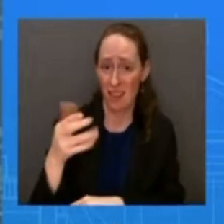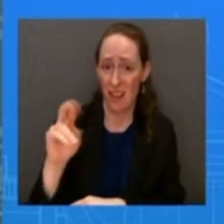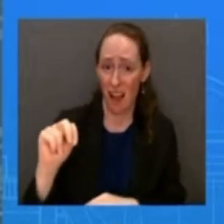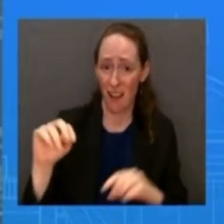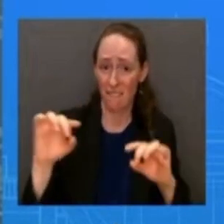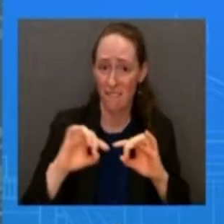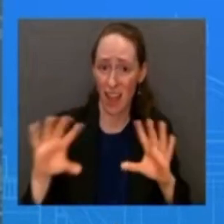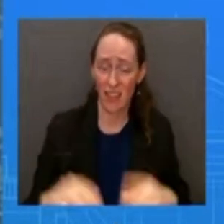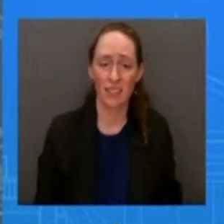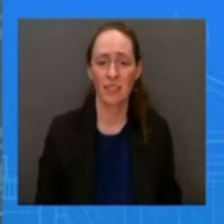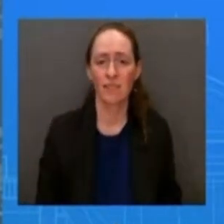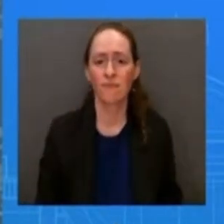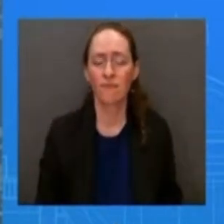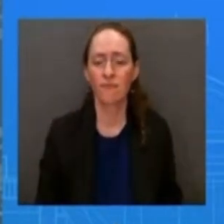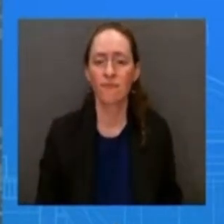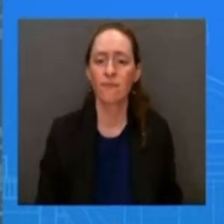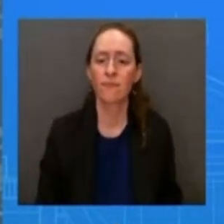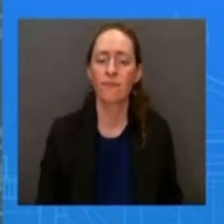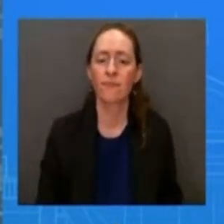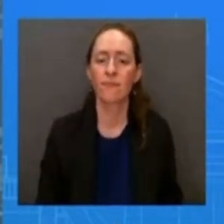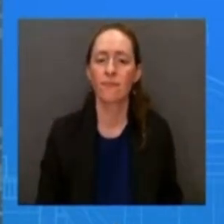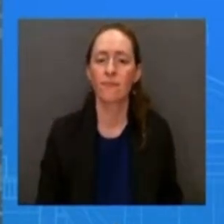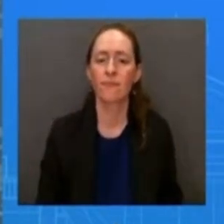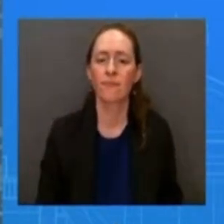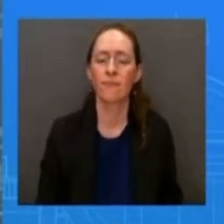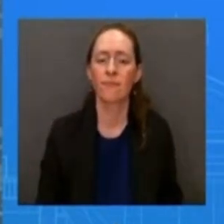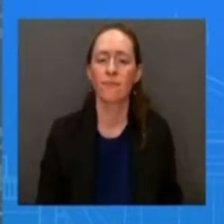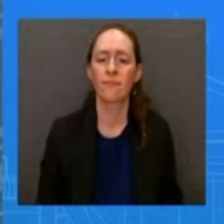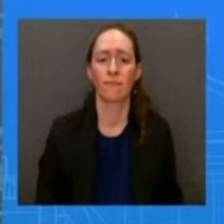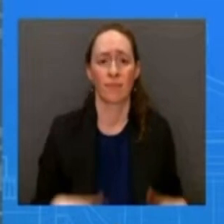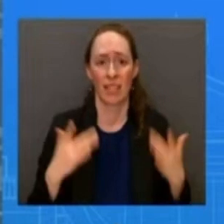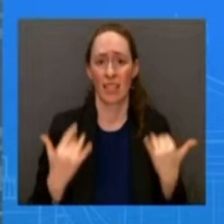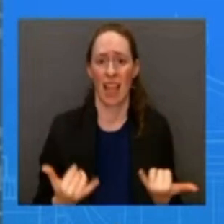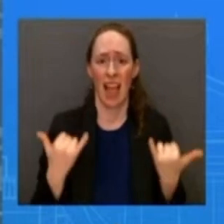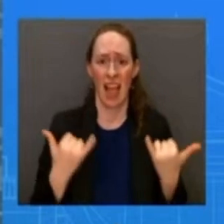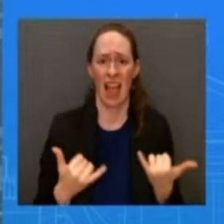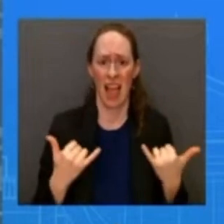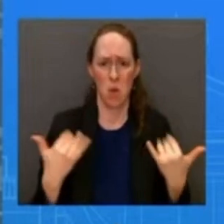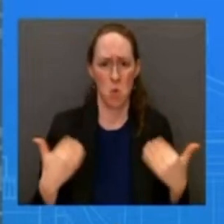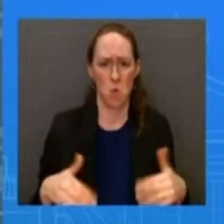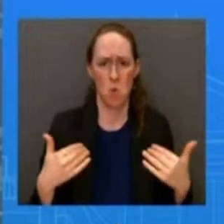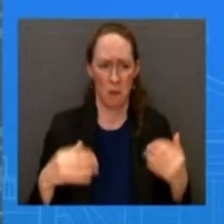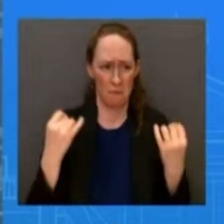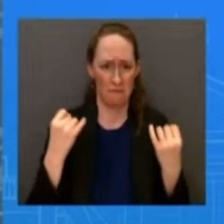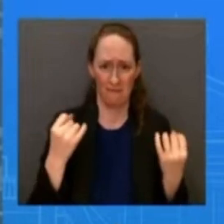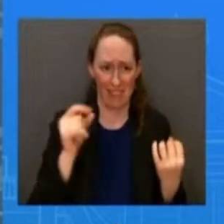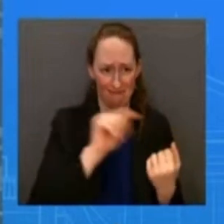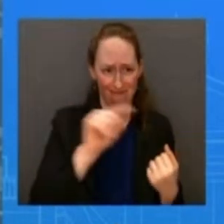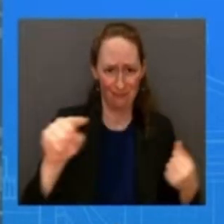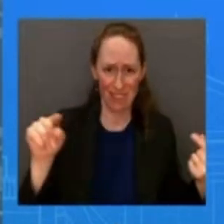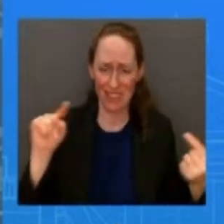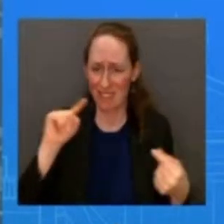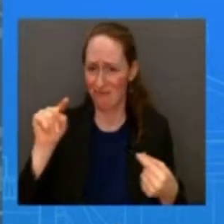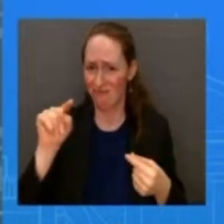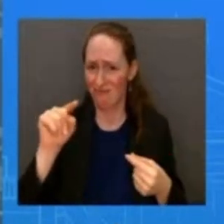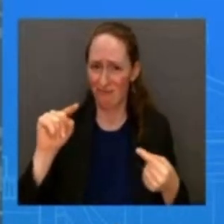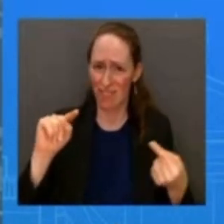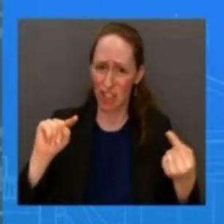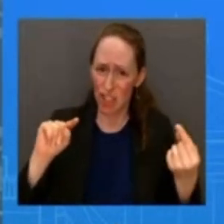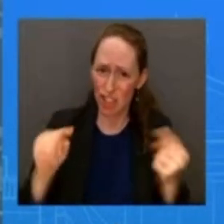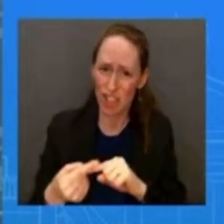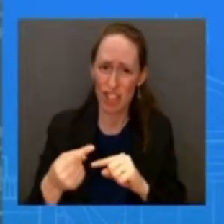victims who are fighting for their lives today as well as the survivors of the shooting during a lengthy active